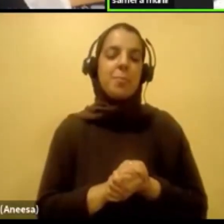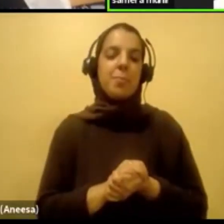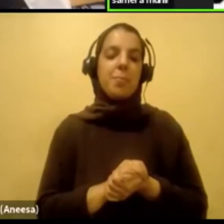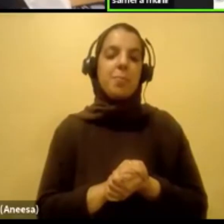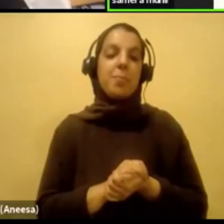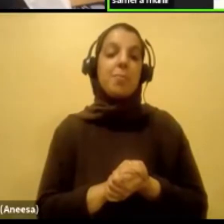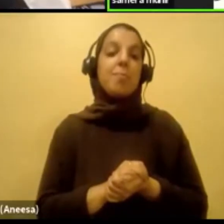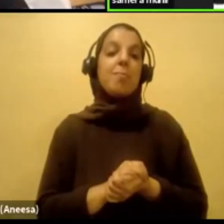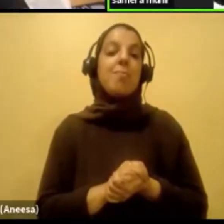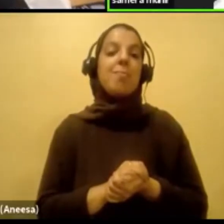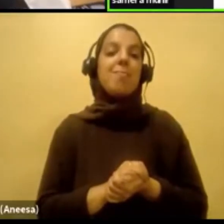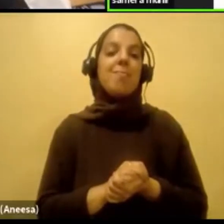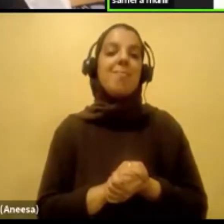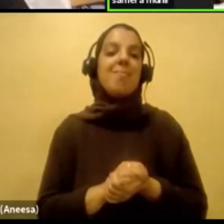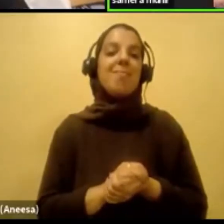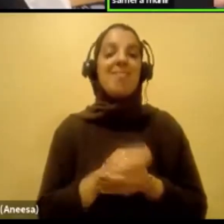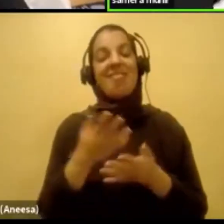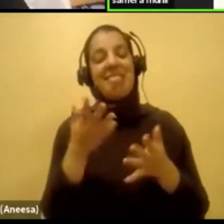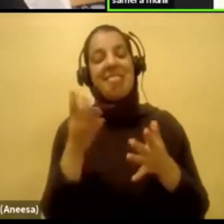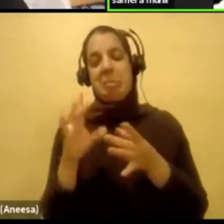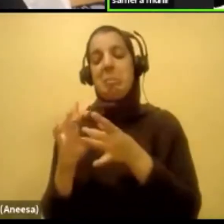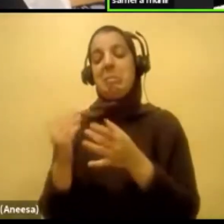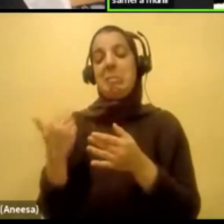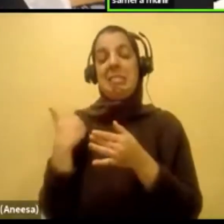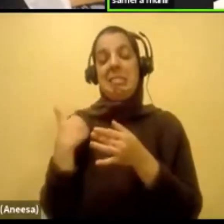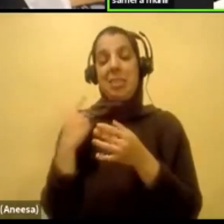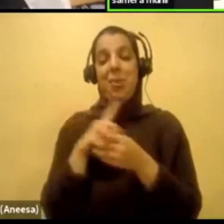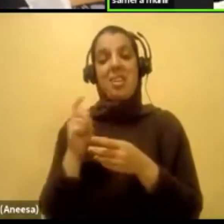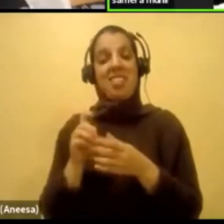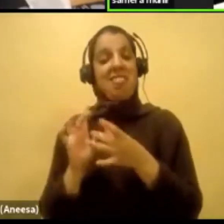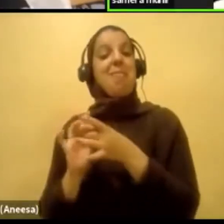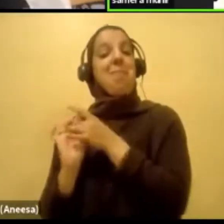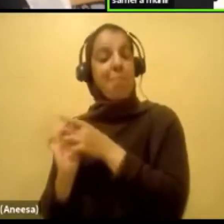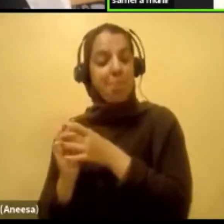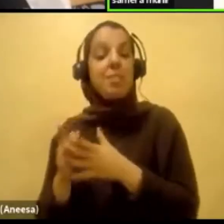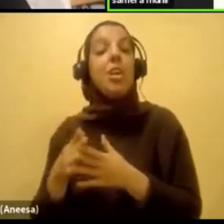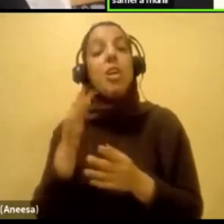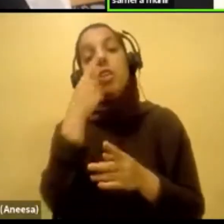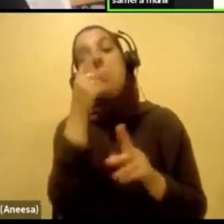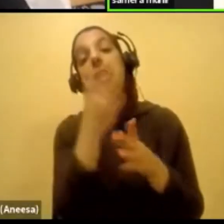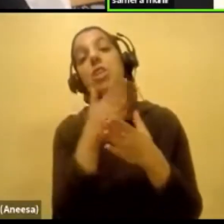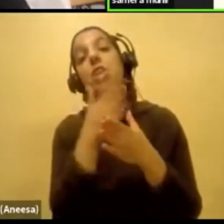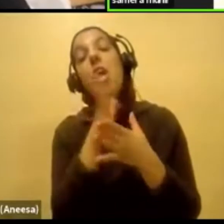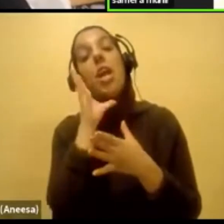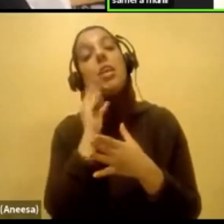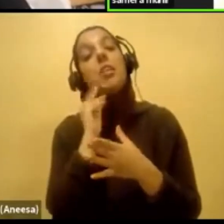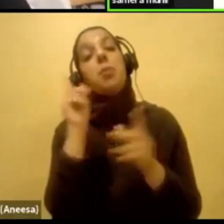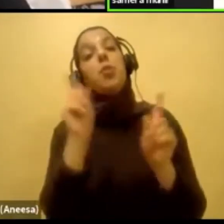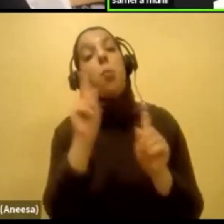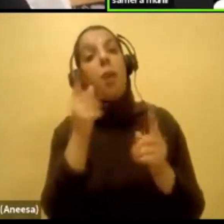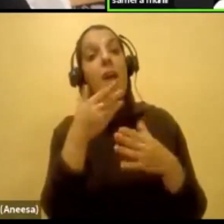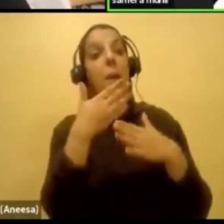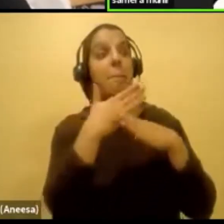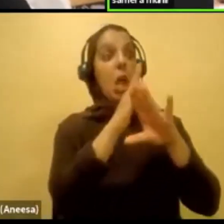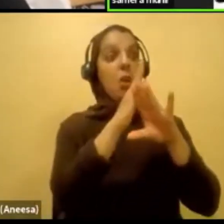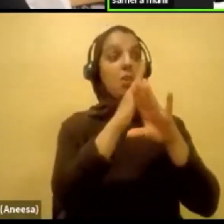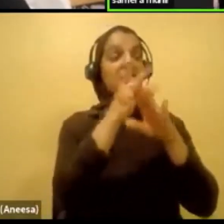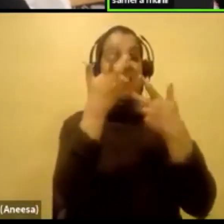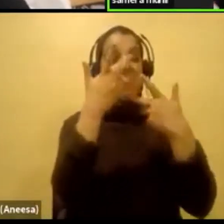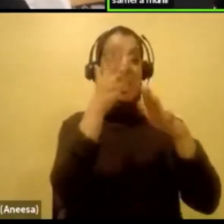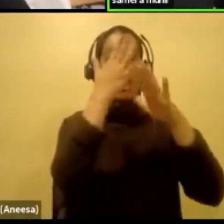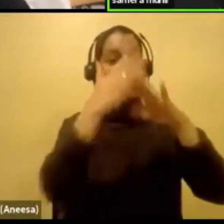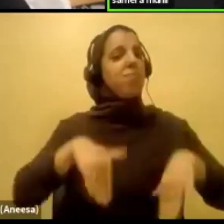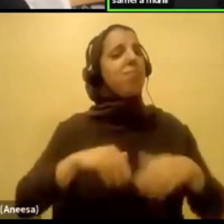Can you share? Oh, no, kind of a segue again, a little bit. Can you share an experience where you have tackled these barriers? And how do you go about